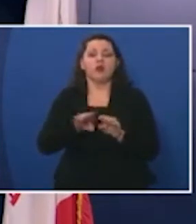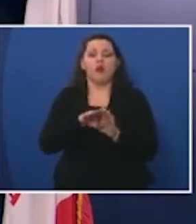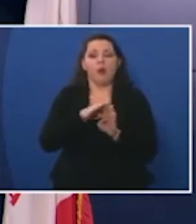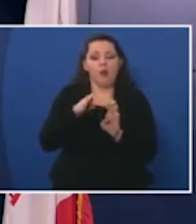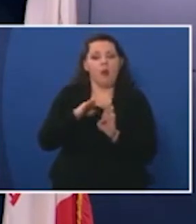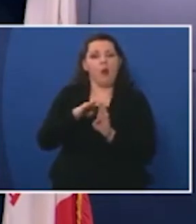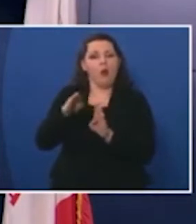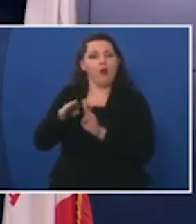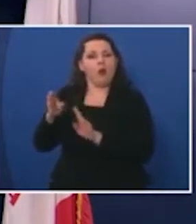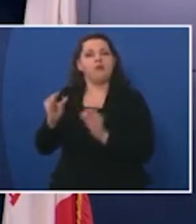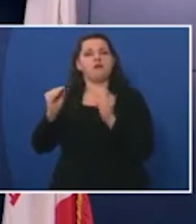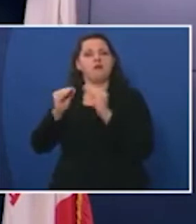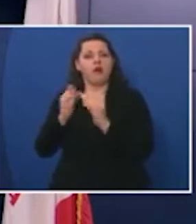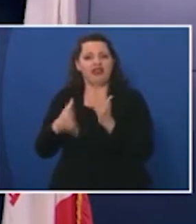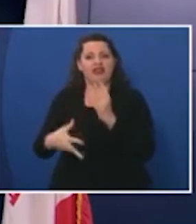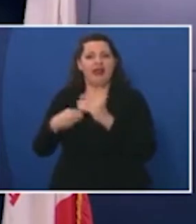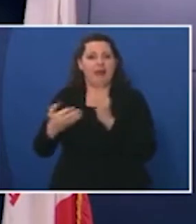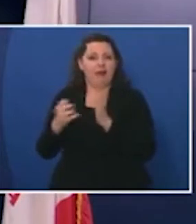more things online